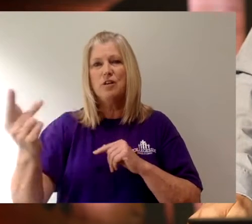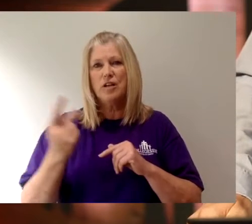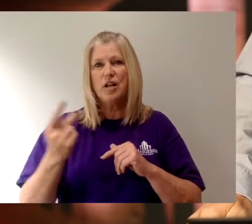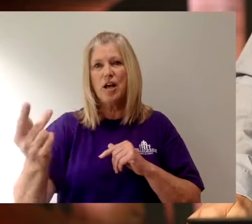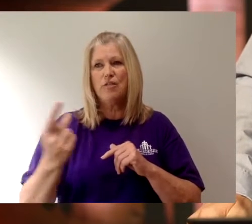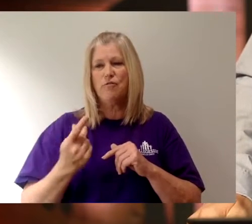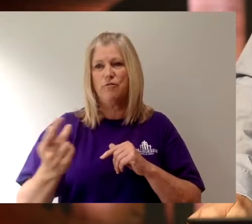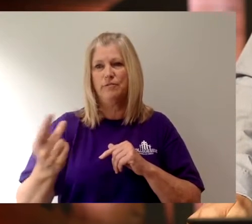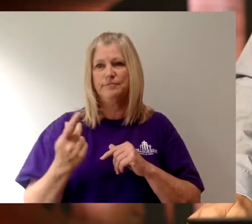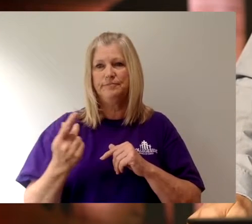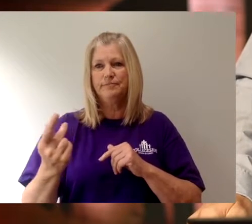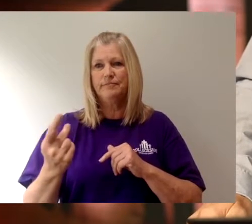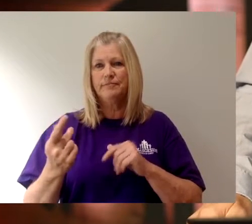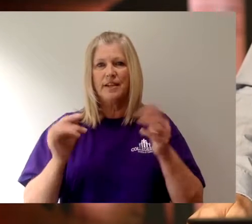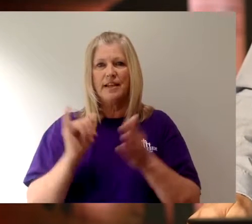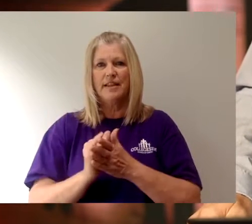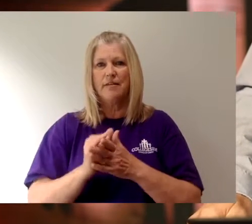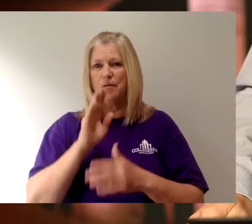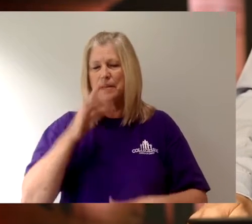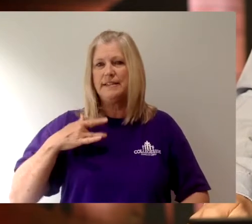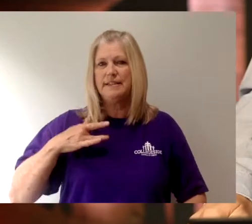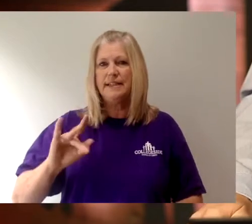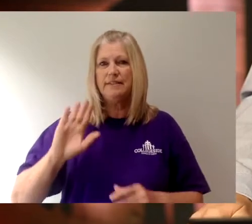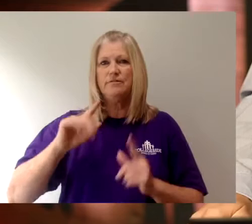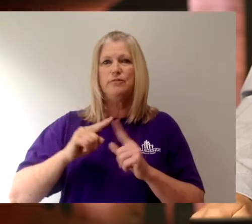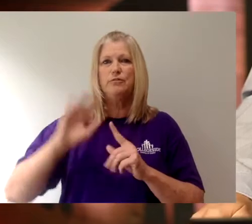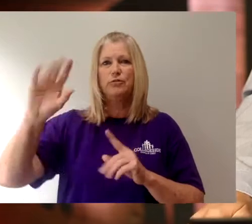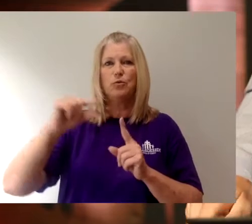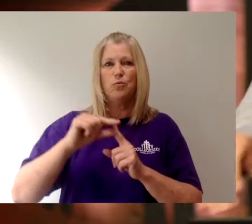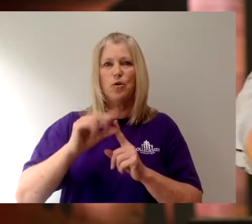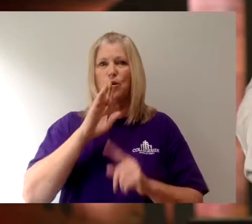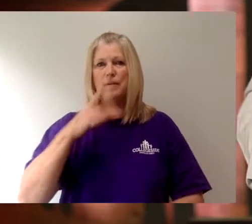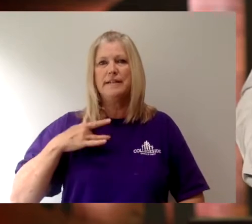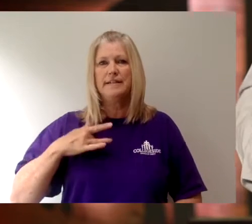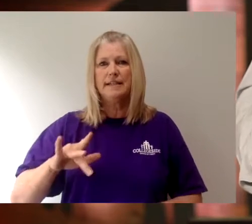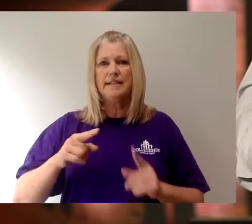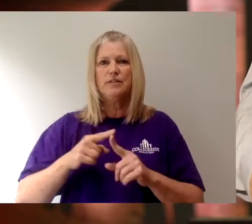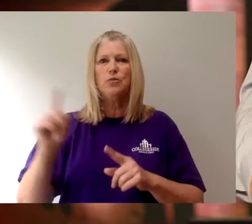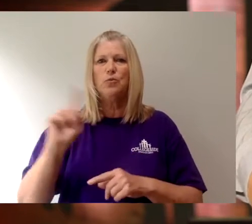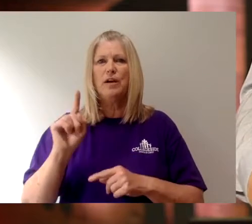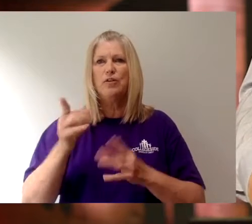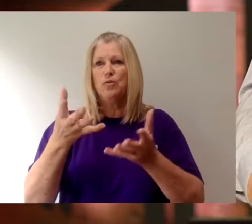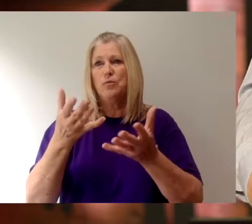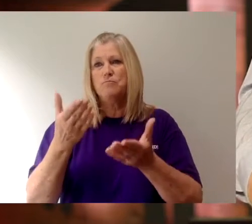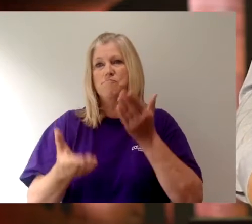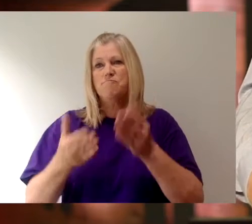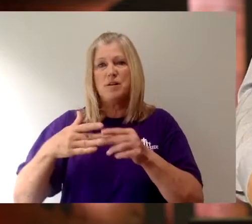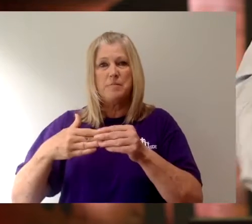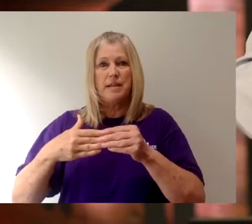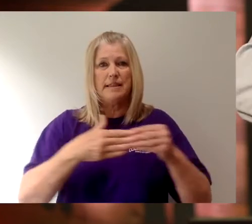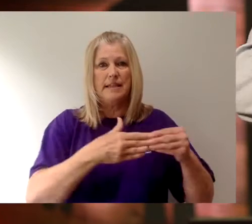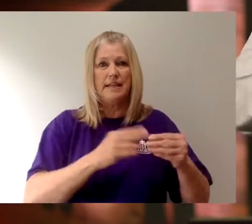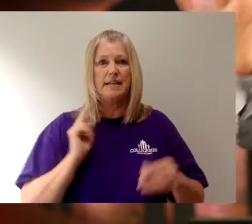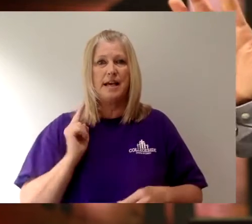another, that we would be sensitive to your word and that we would be sensitive to where you might be leading us.